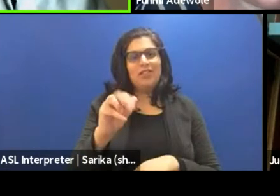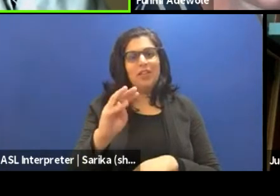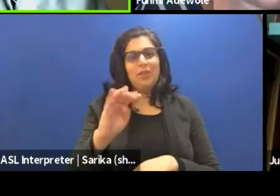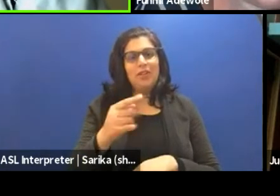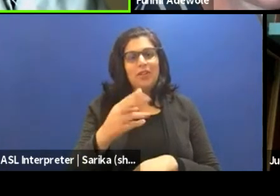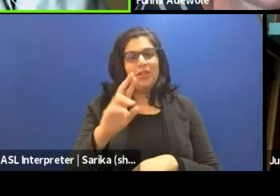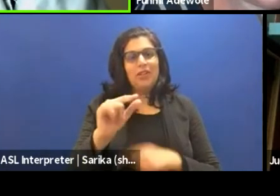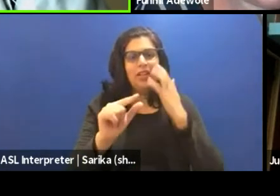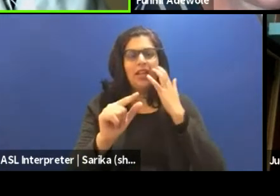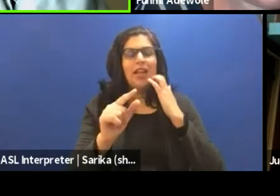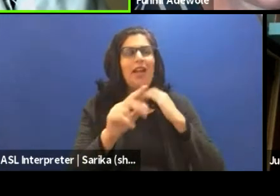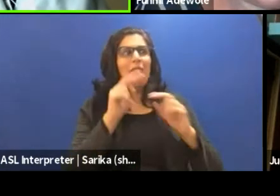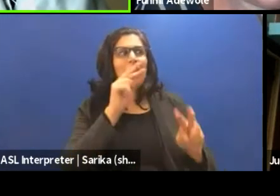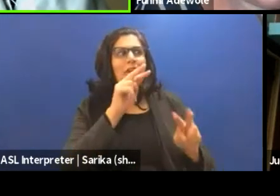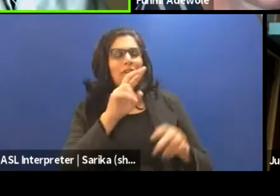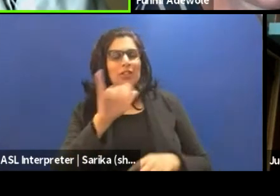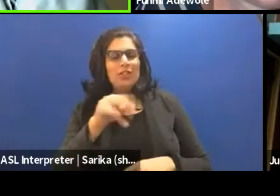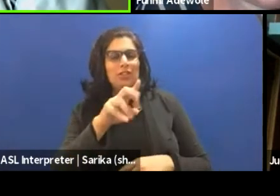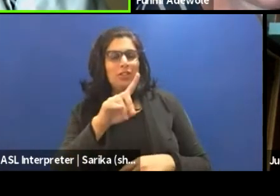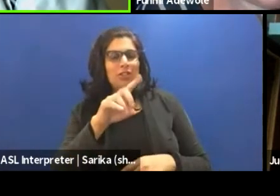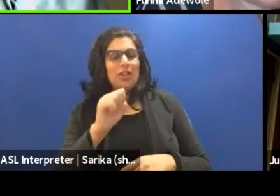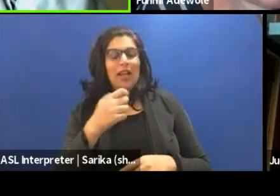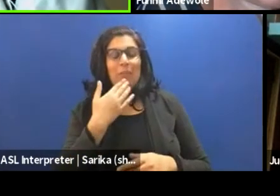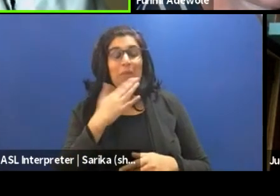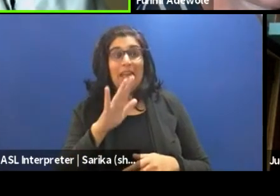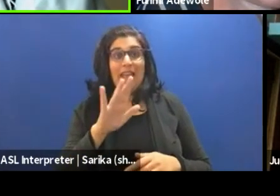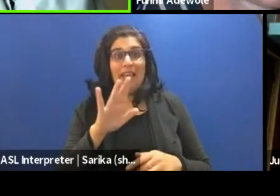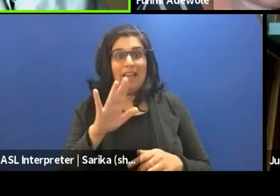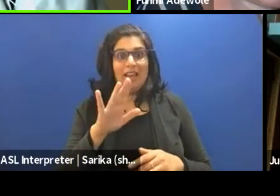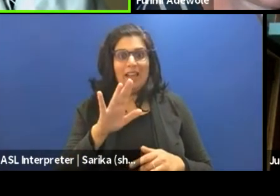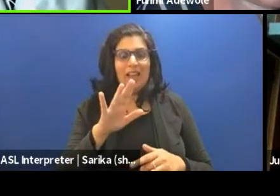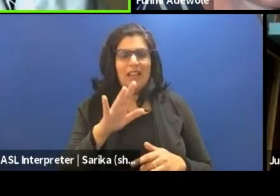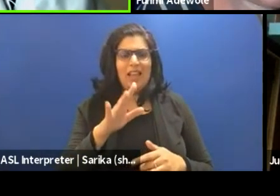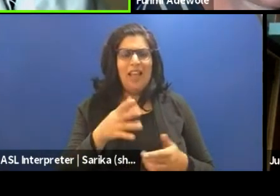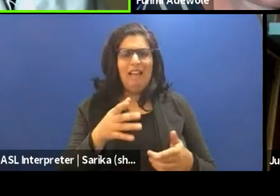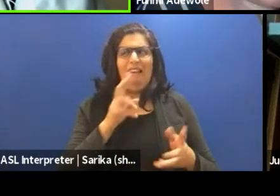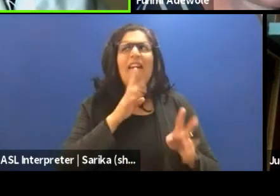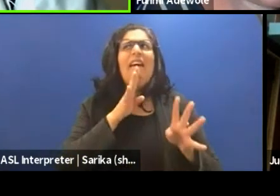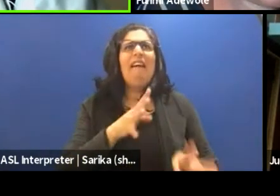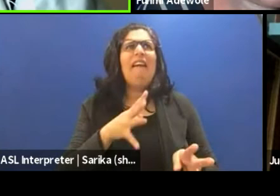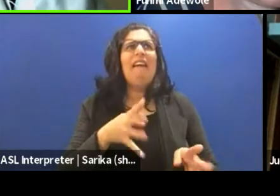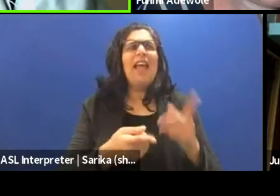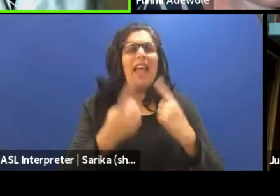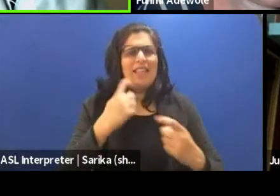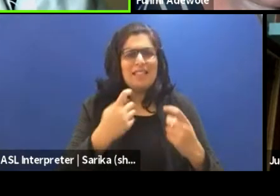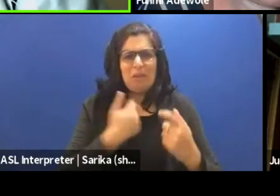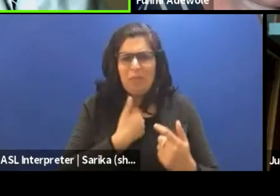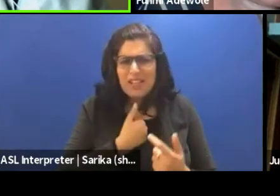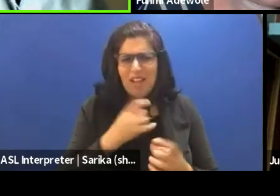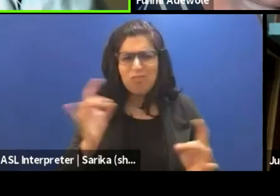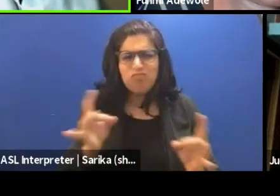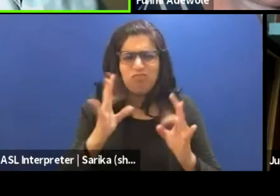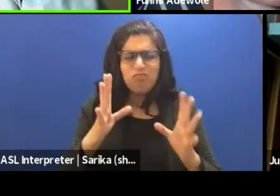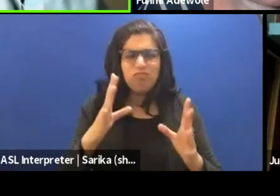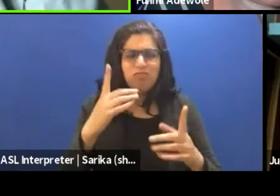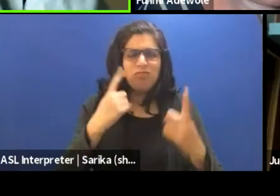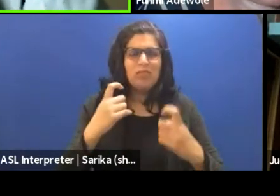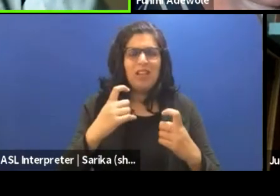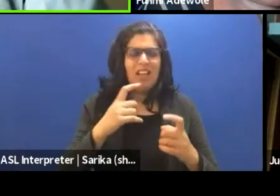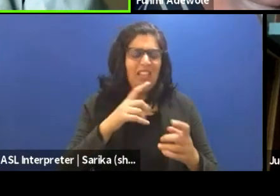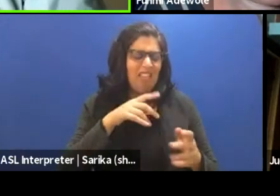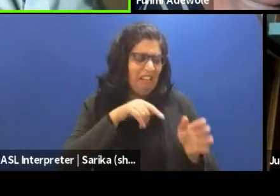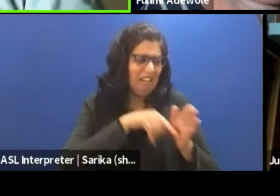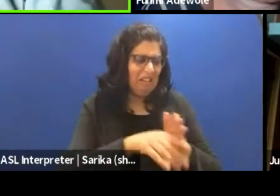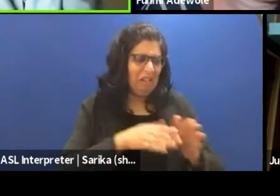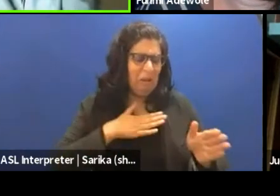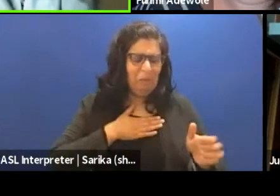I'm very bad with myself as well. I, I, I hate asking myself those tough questions and killing my darlings. Like when we